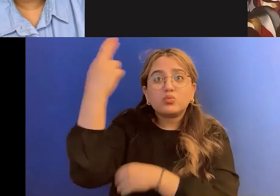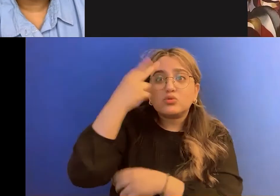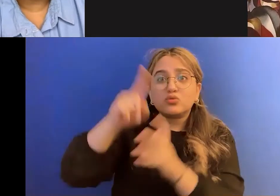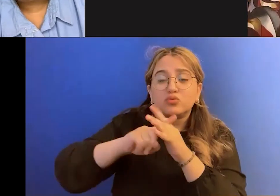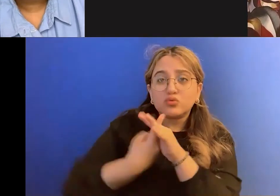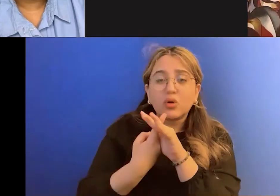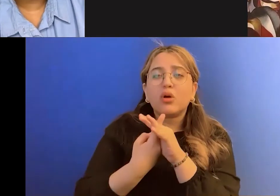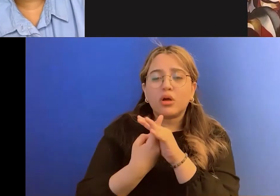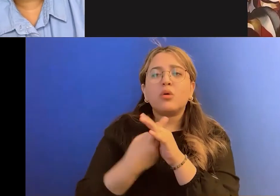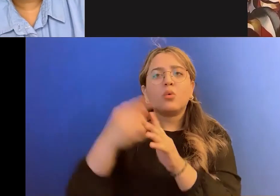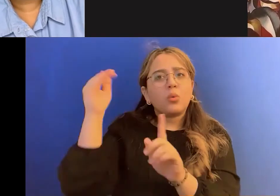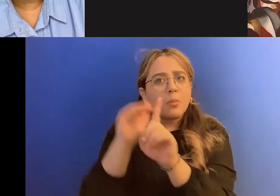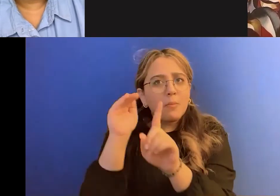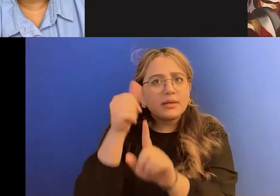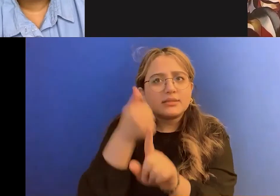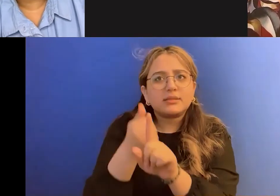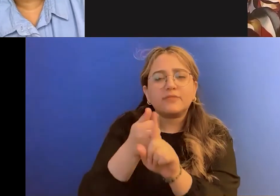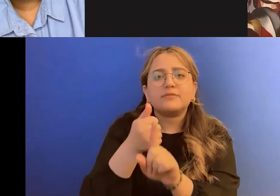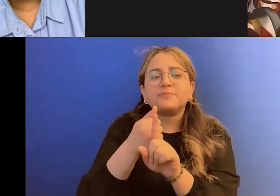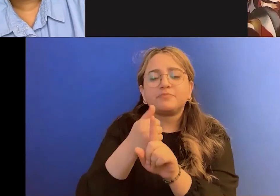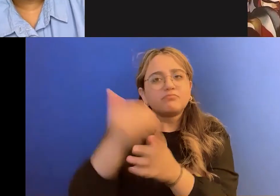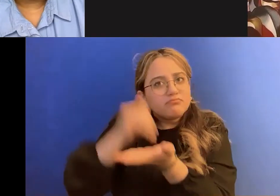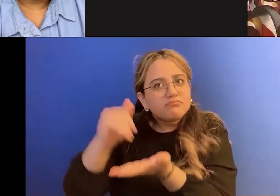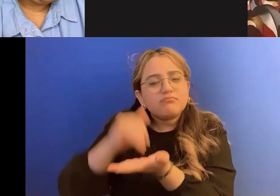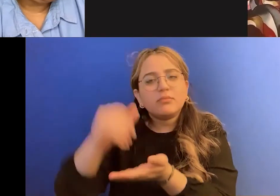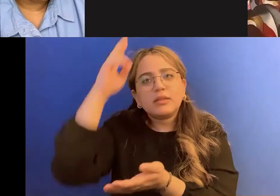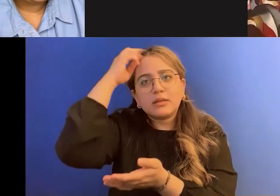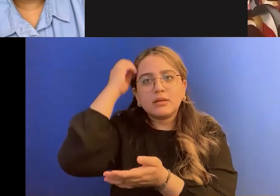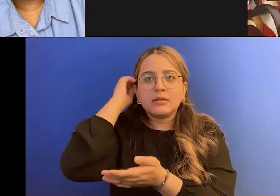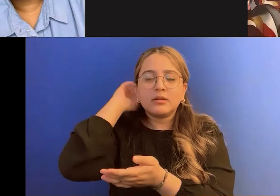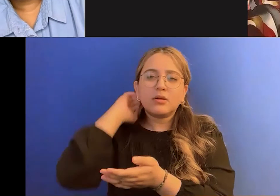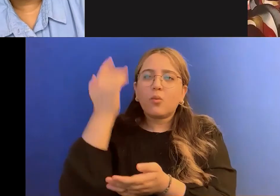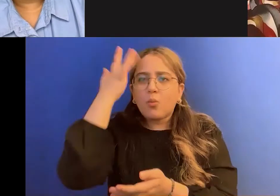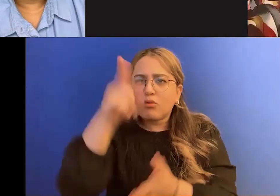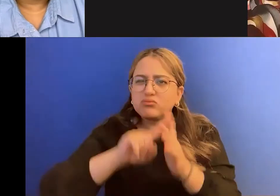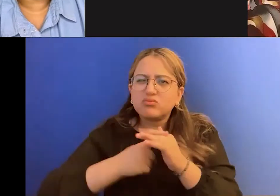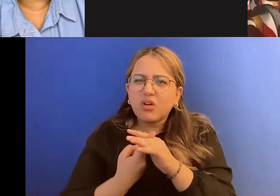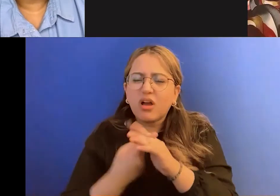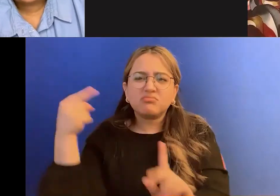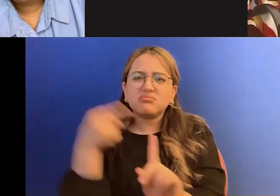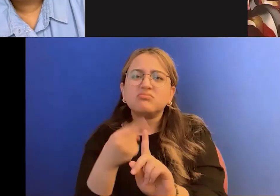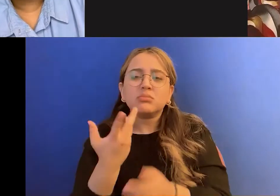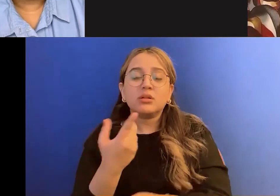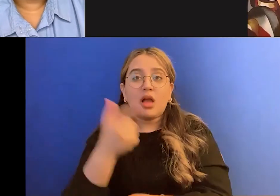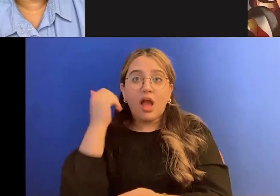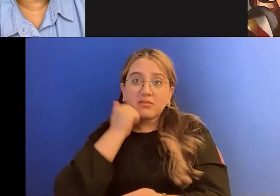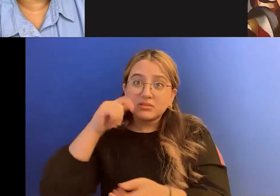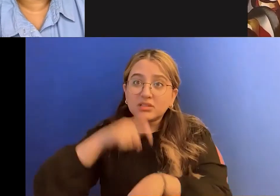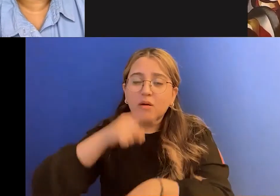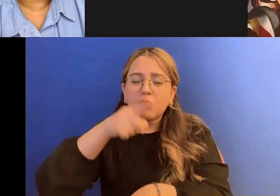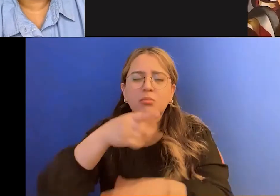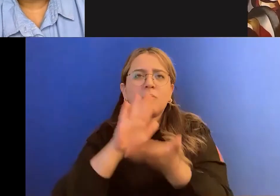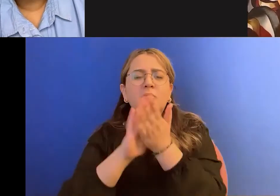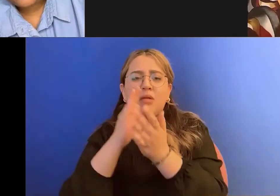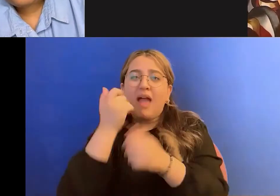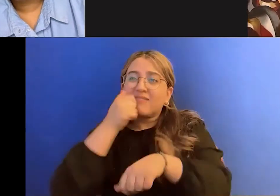remind yourself, constantly remind yourself of why you started. And every time you get, um, distracted or, you know,